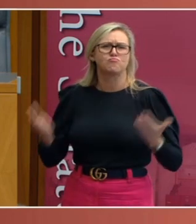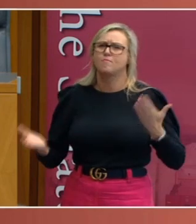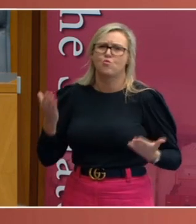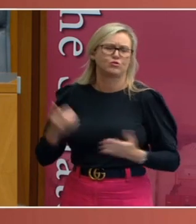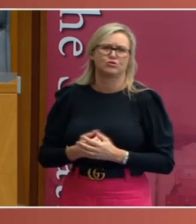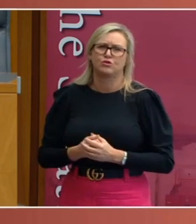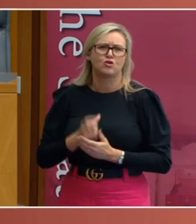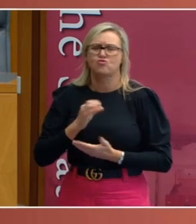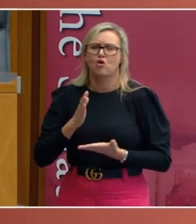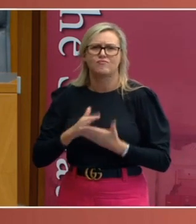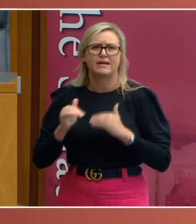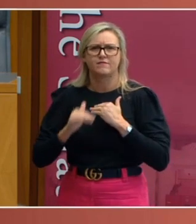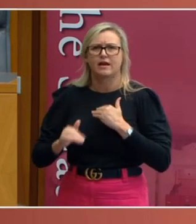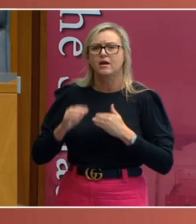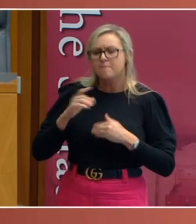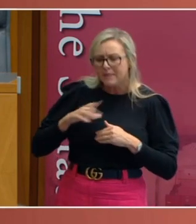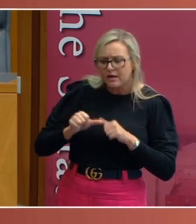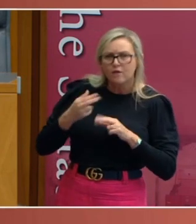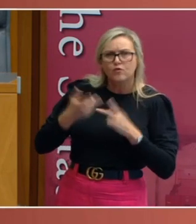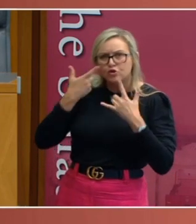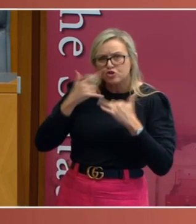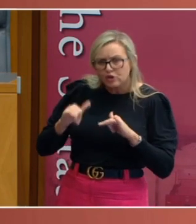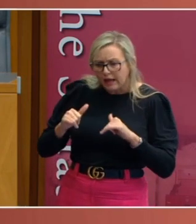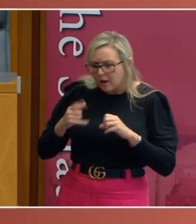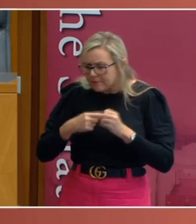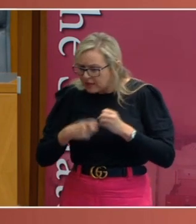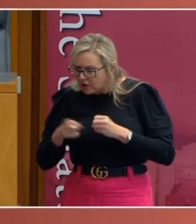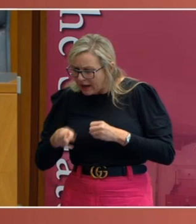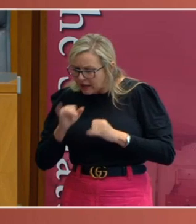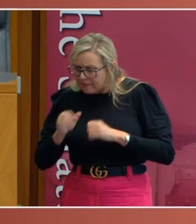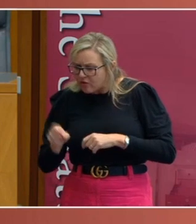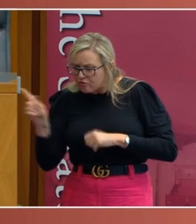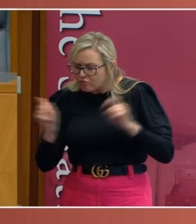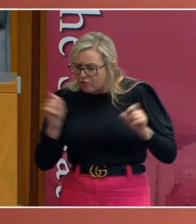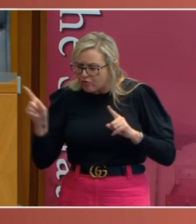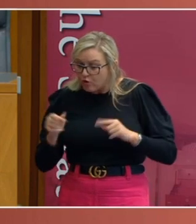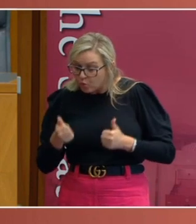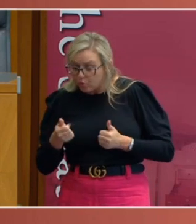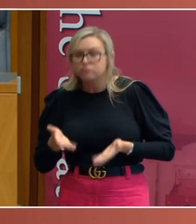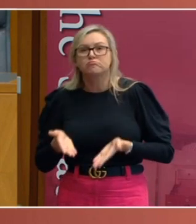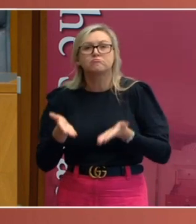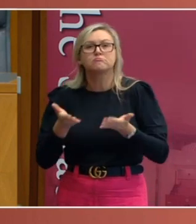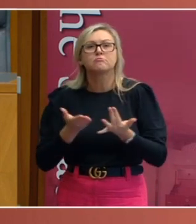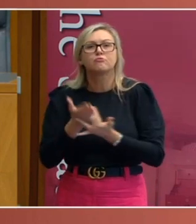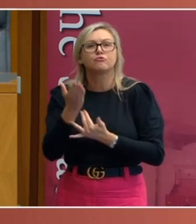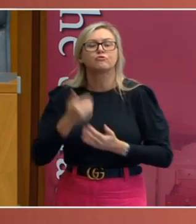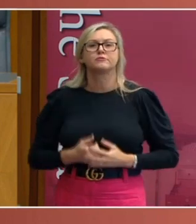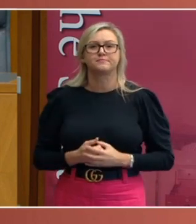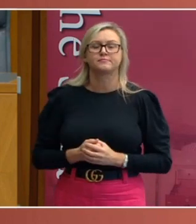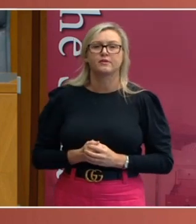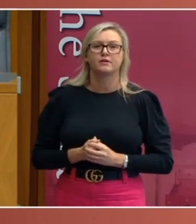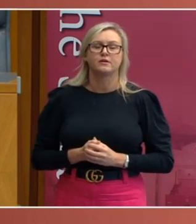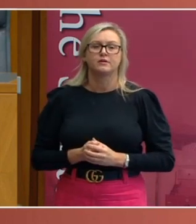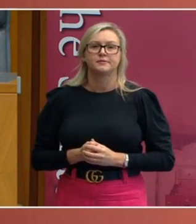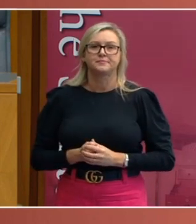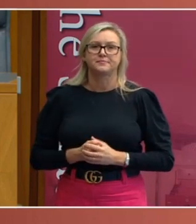proportionality coming into play in the High Court's jurisprudence. Okay, that gets us through all the technical legal stuff until we get to the end. So,